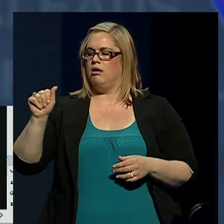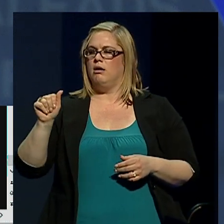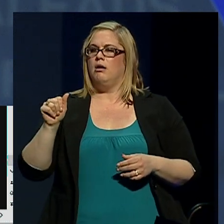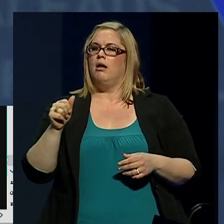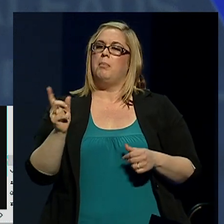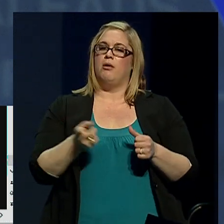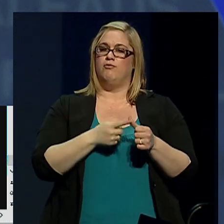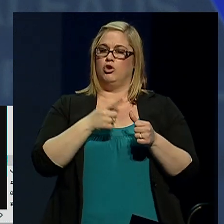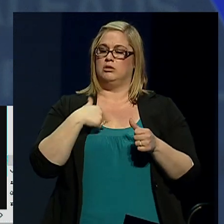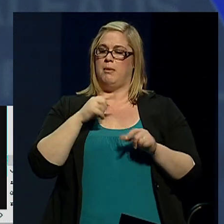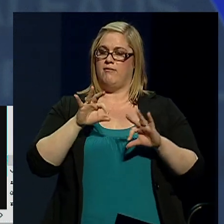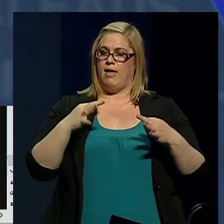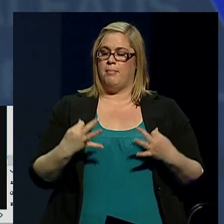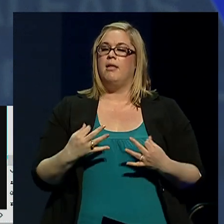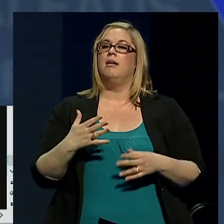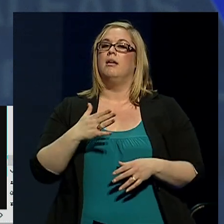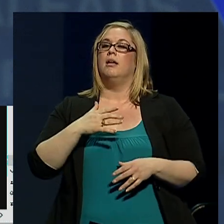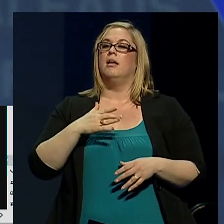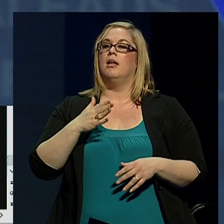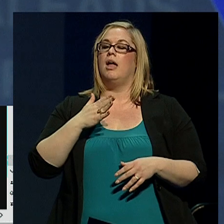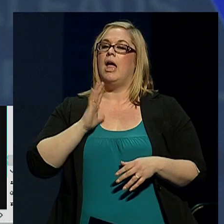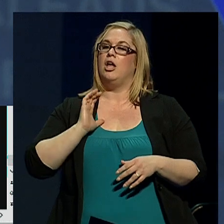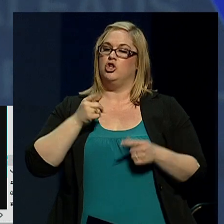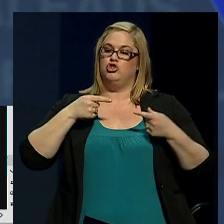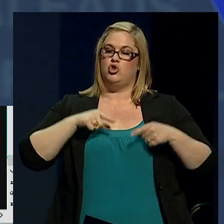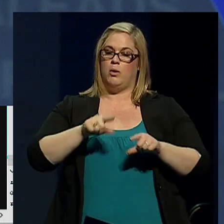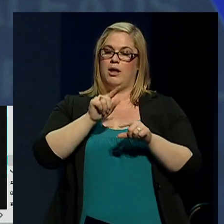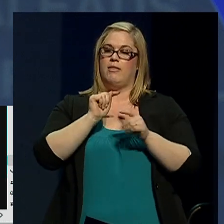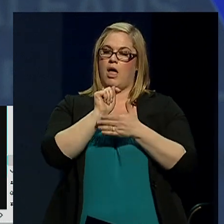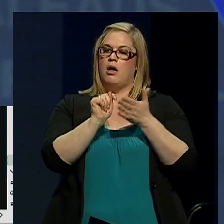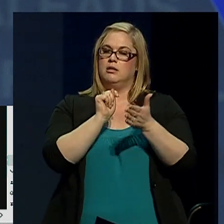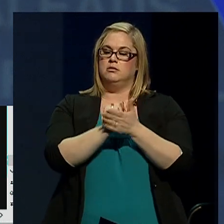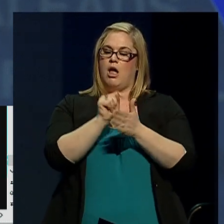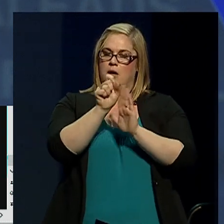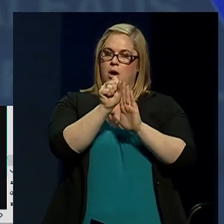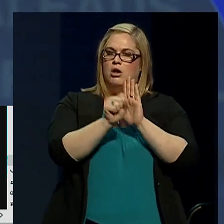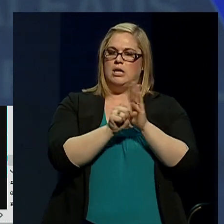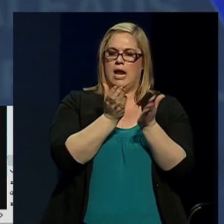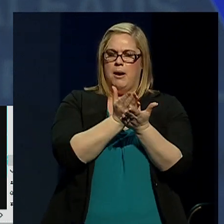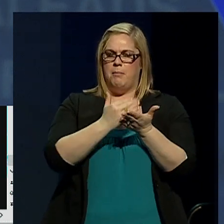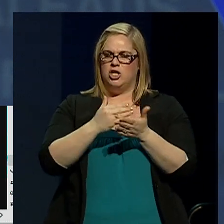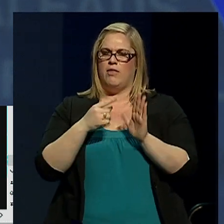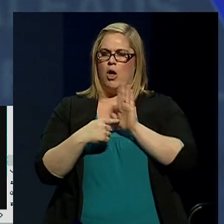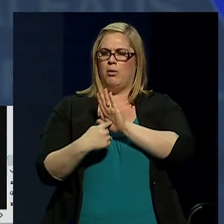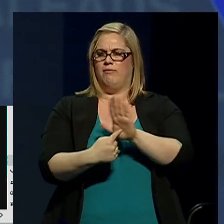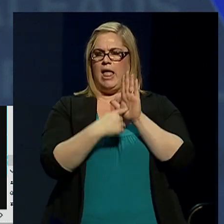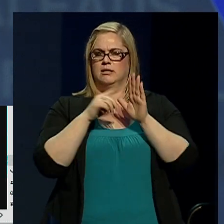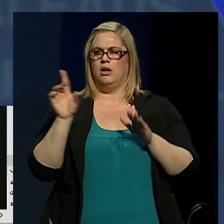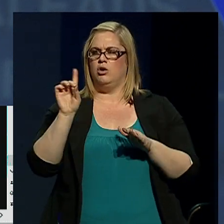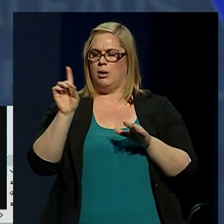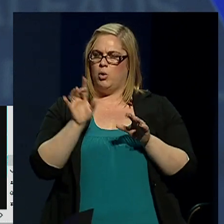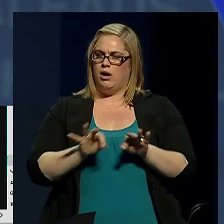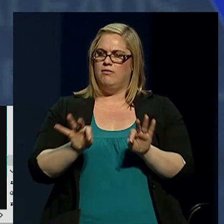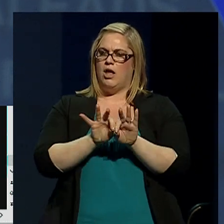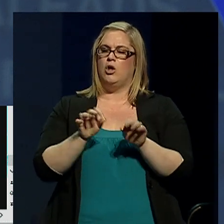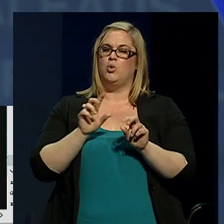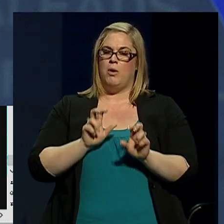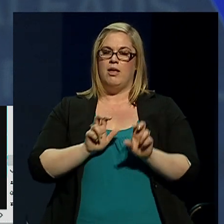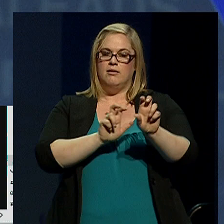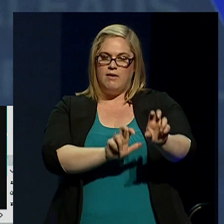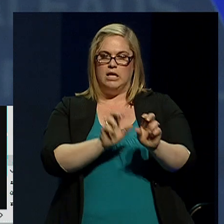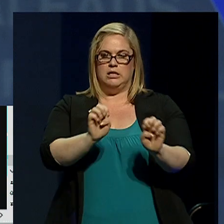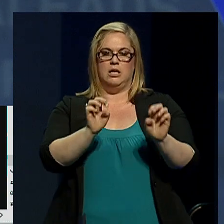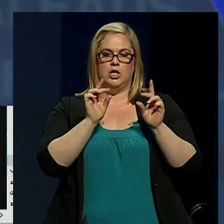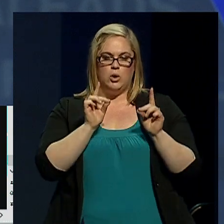During that time, our state had a budget that reflected our democratic values. We invested in education